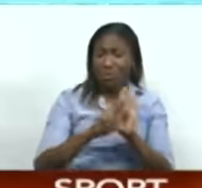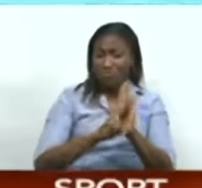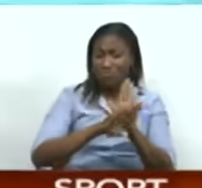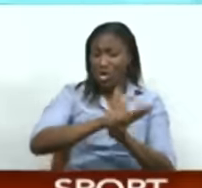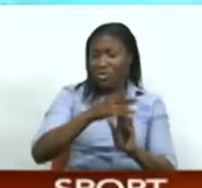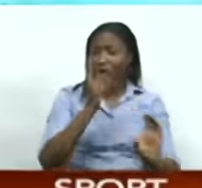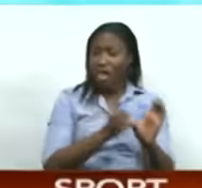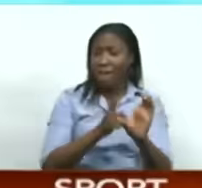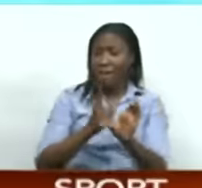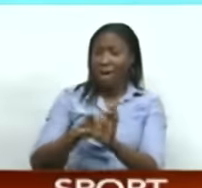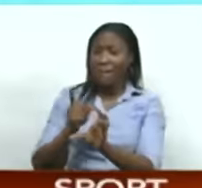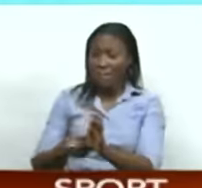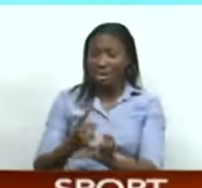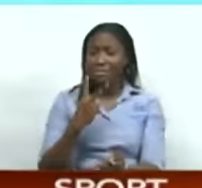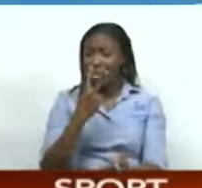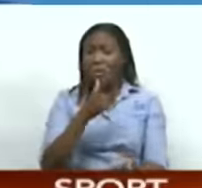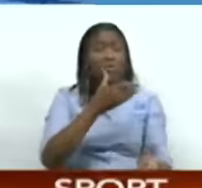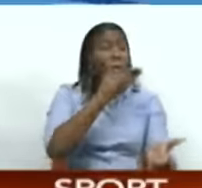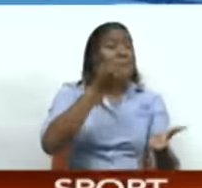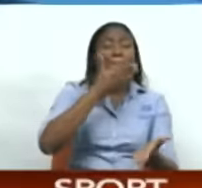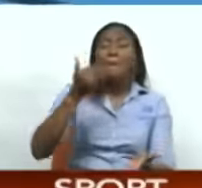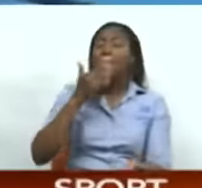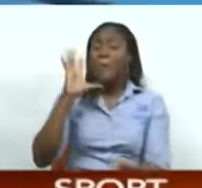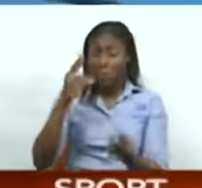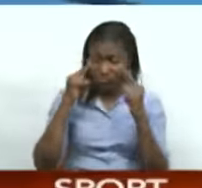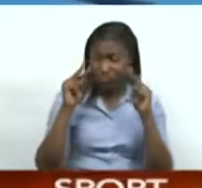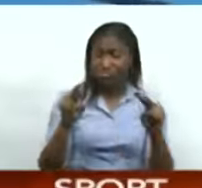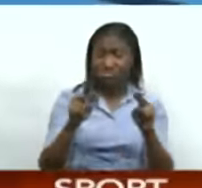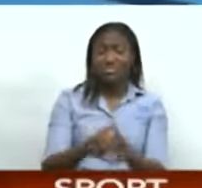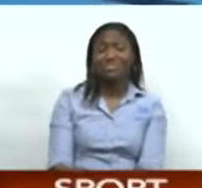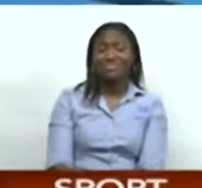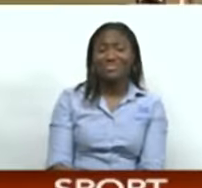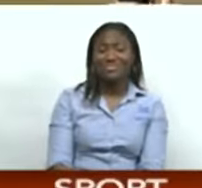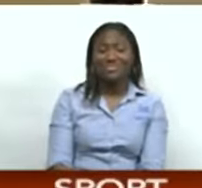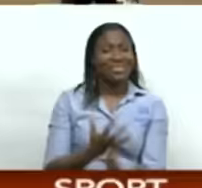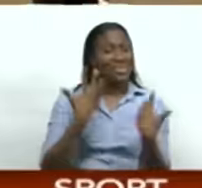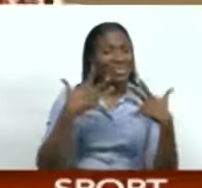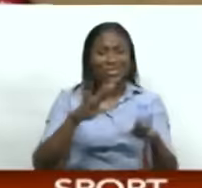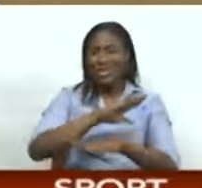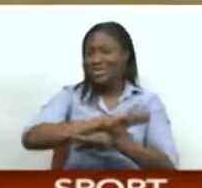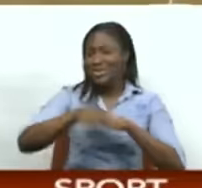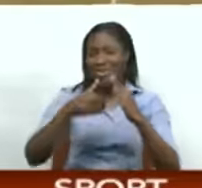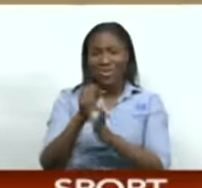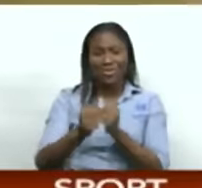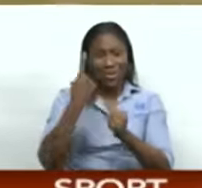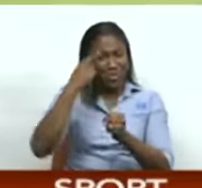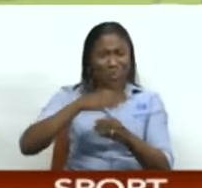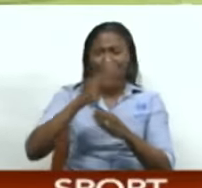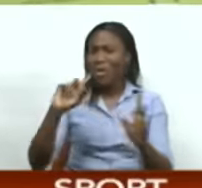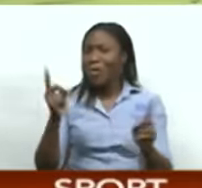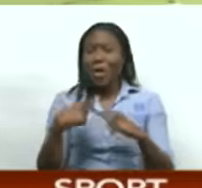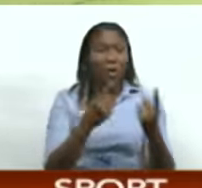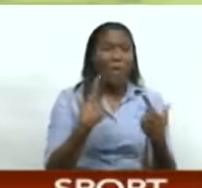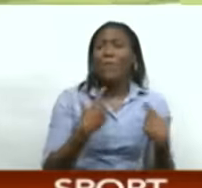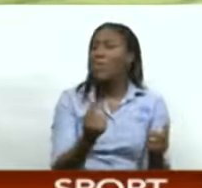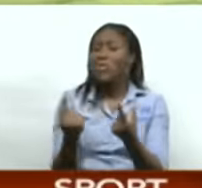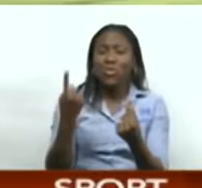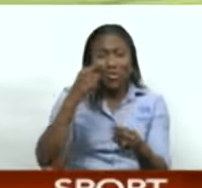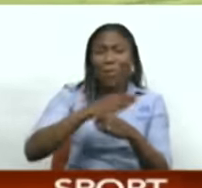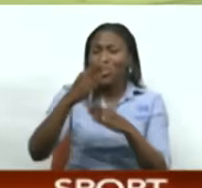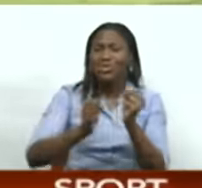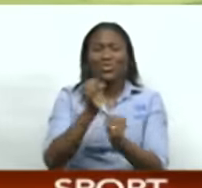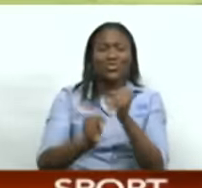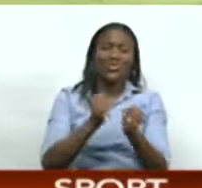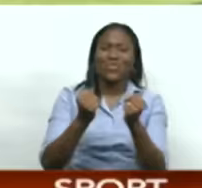be going for top honours in the various events. Well, I'm Kirsten Cupid and that's all you need to know where to go, what to do over the weekend.